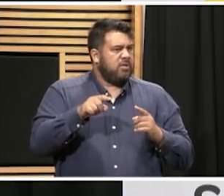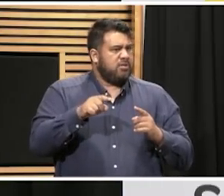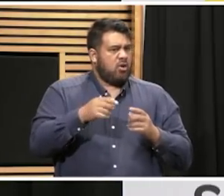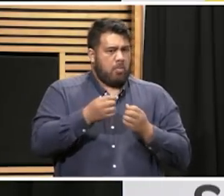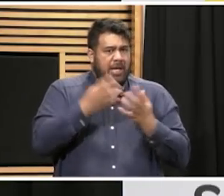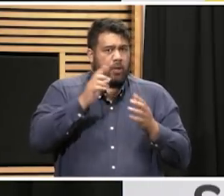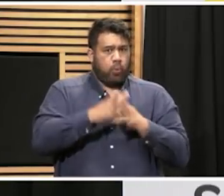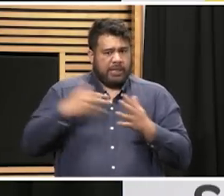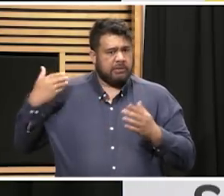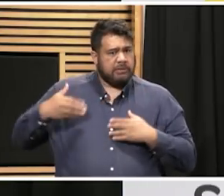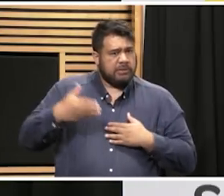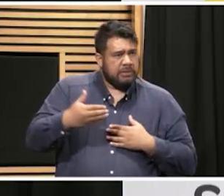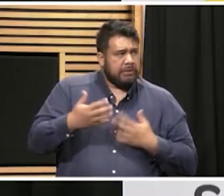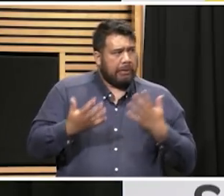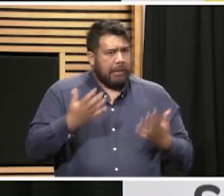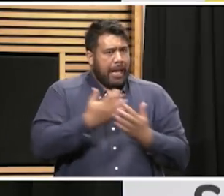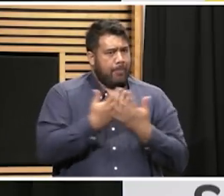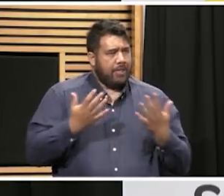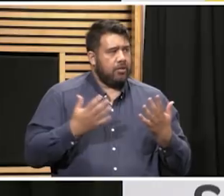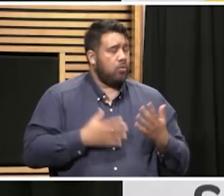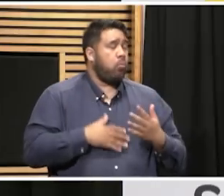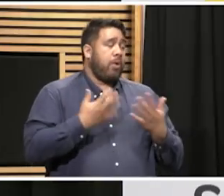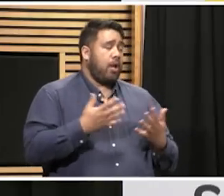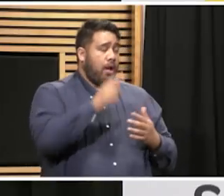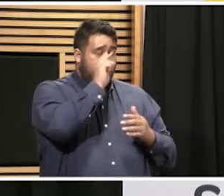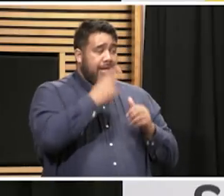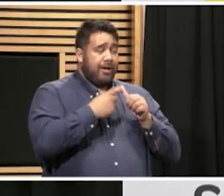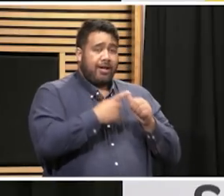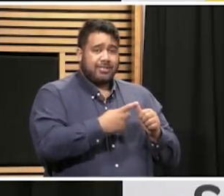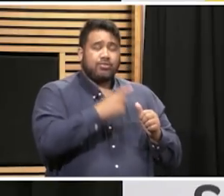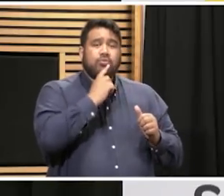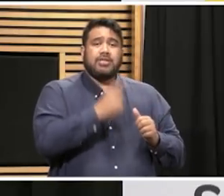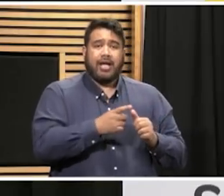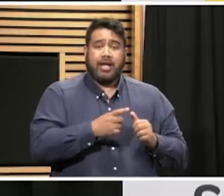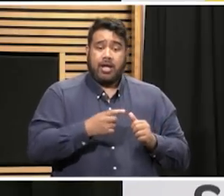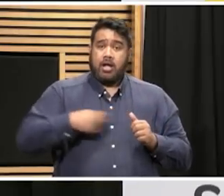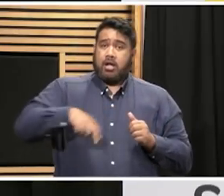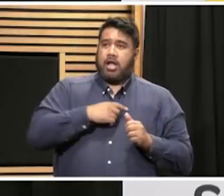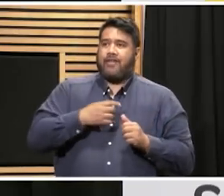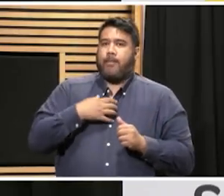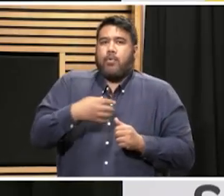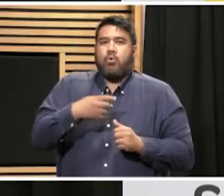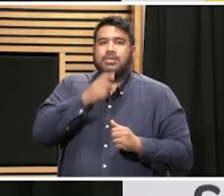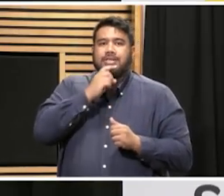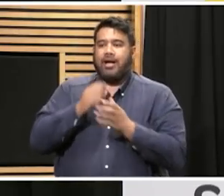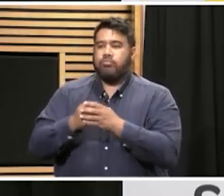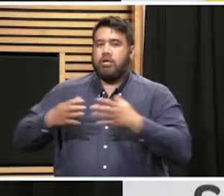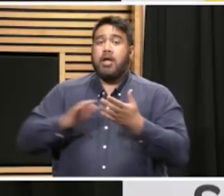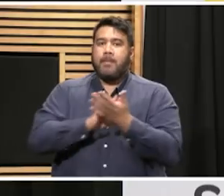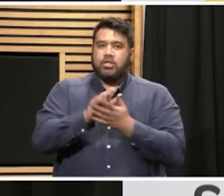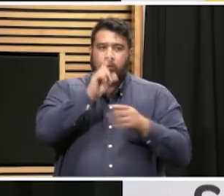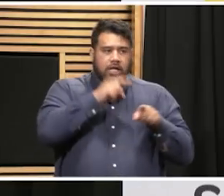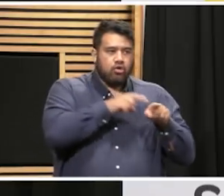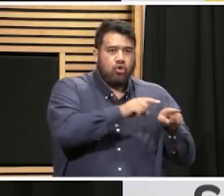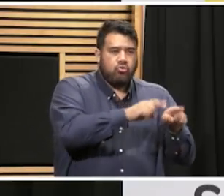contacts? So what I can say is that there's much greater capacity now to do that contact tracing and it's